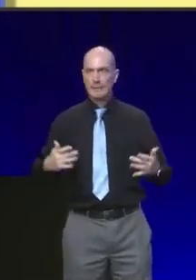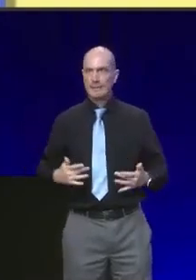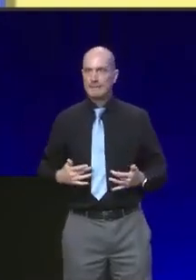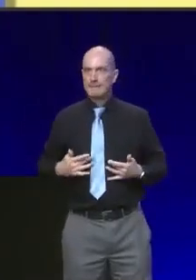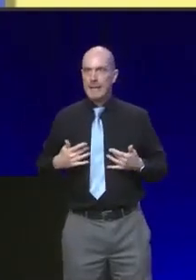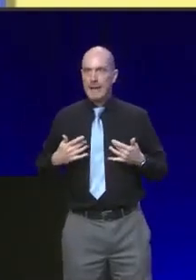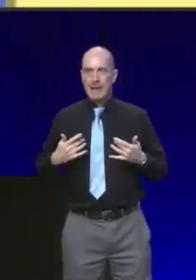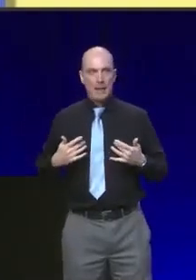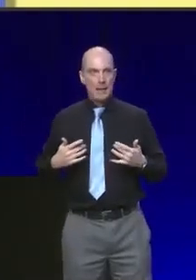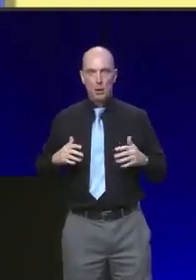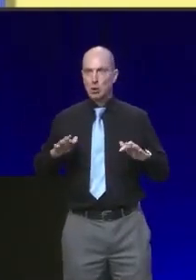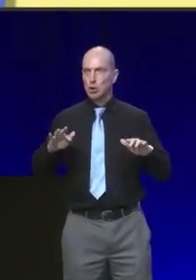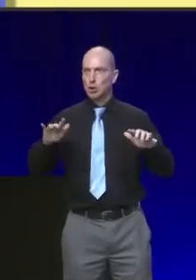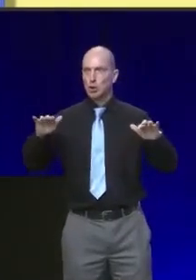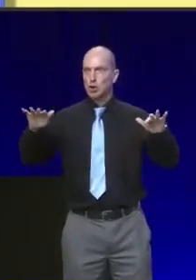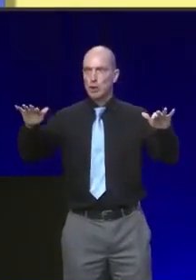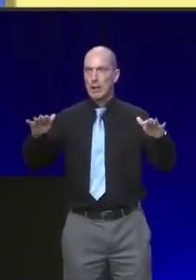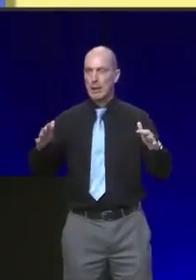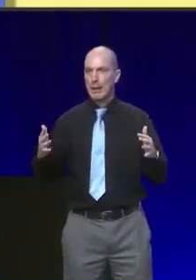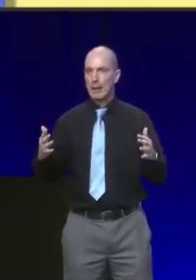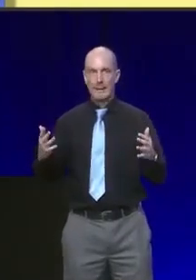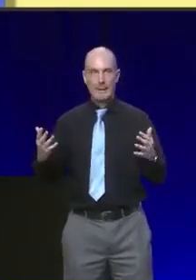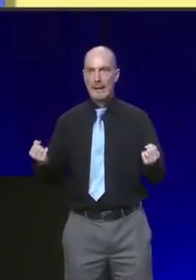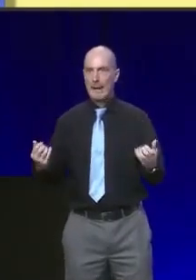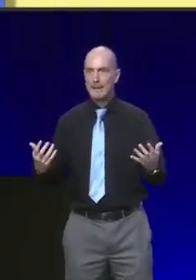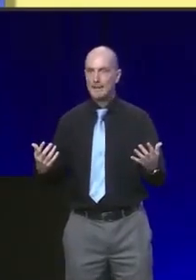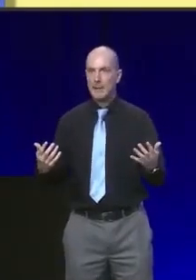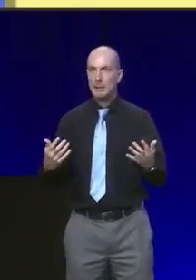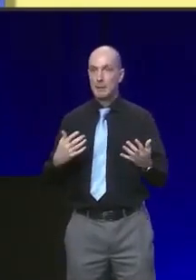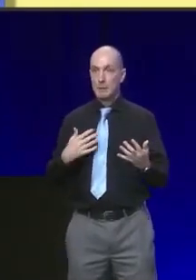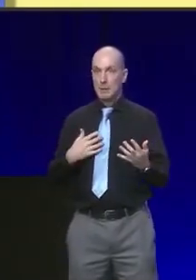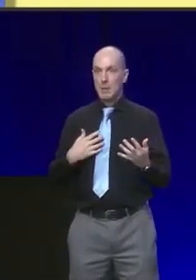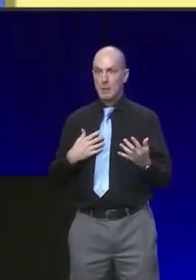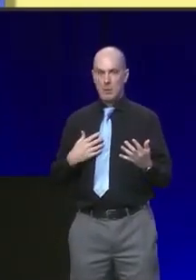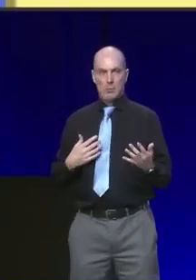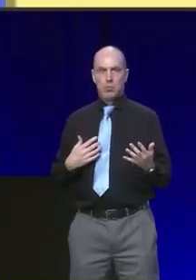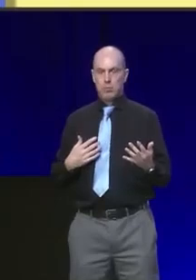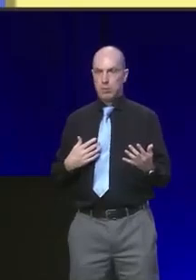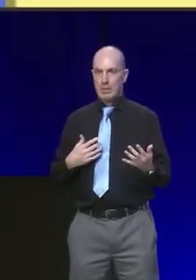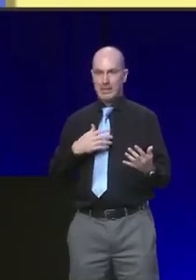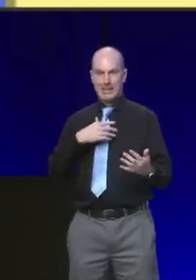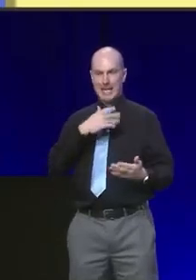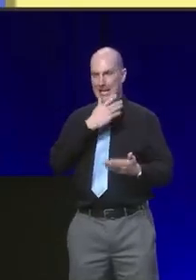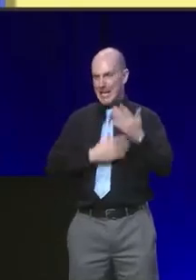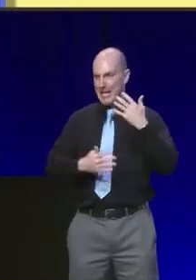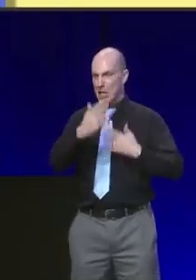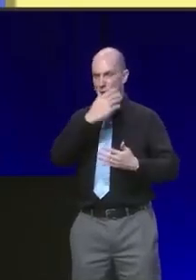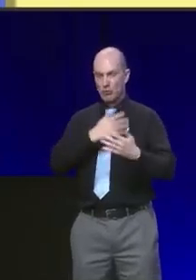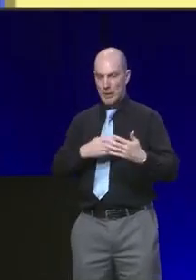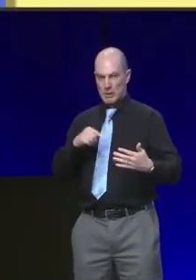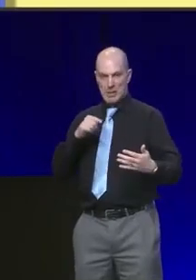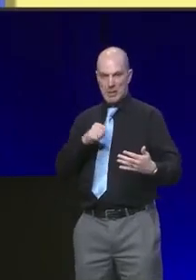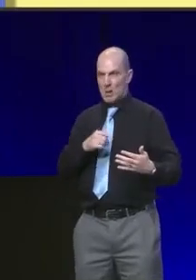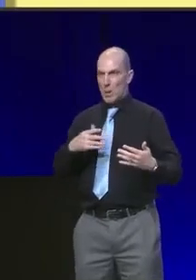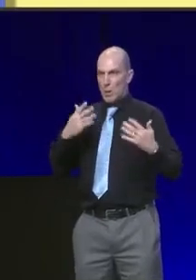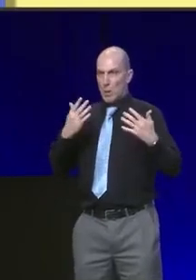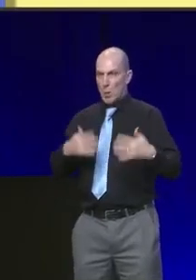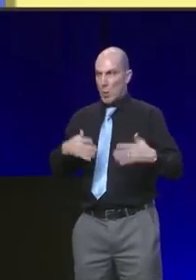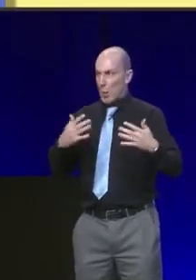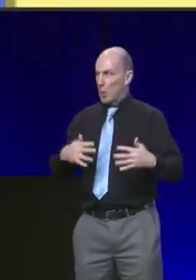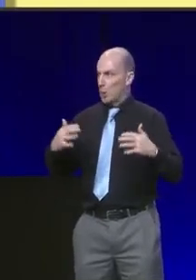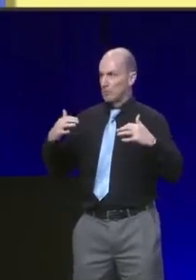It began with one of the most significant moments in the history of our country. When members of the Scottish Parliament debated